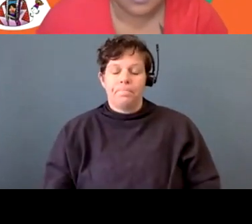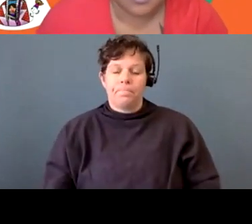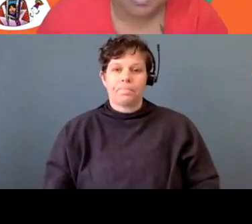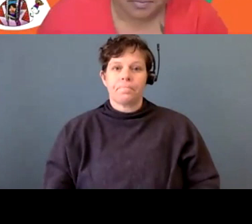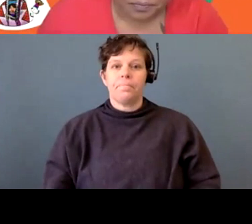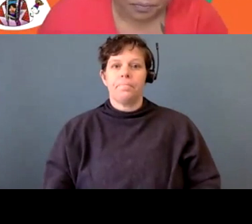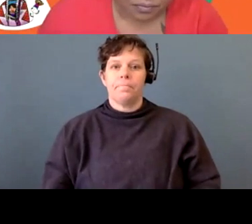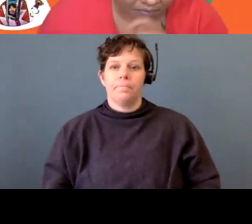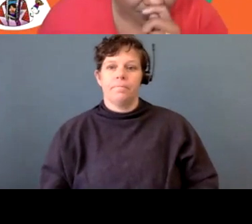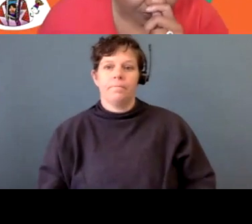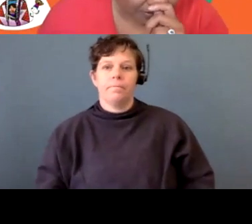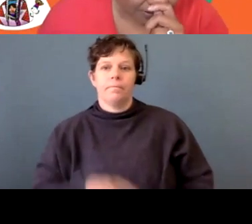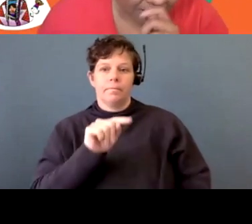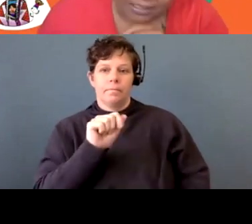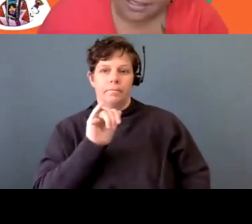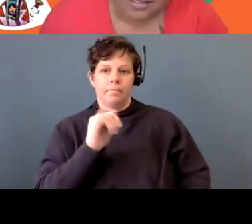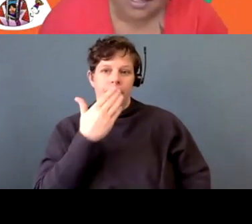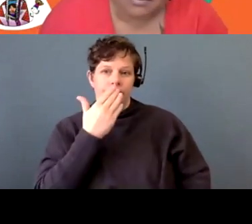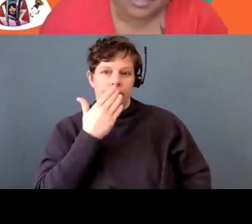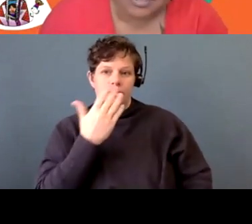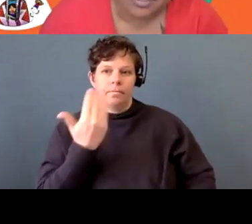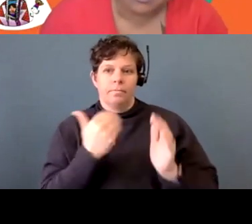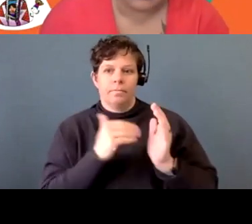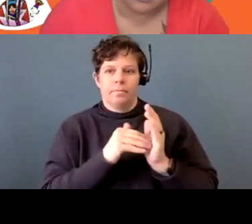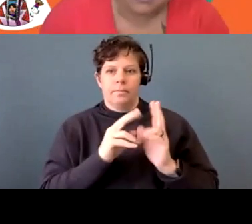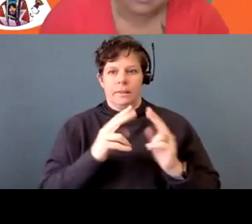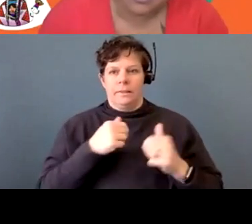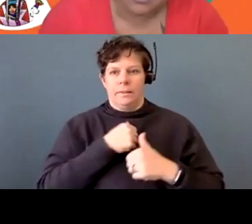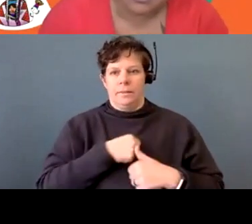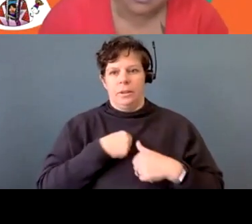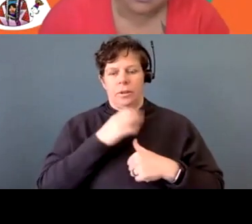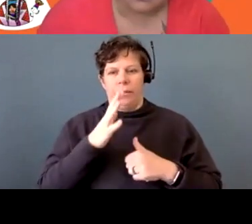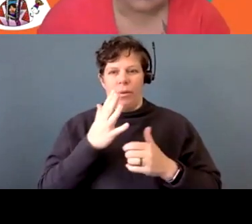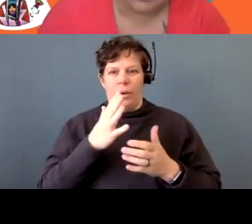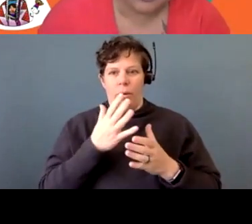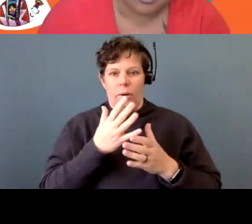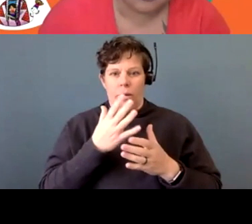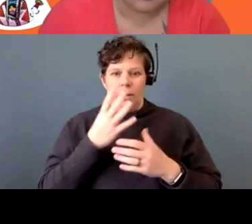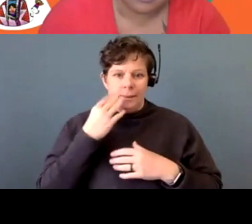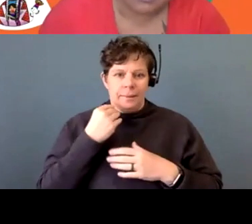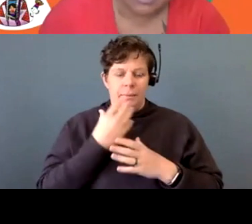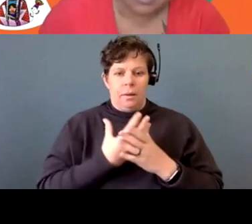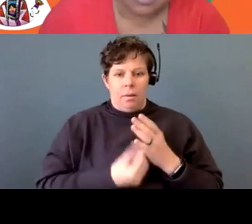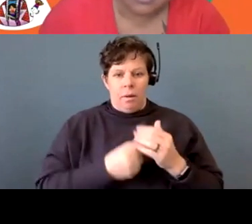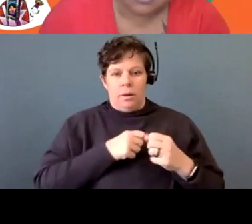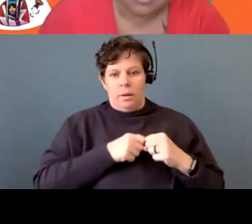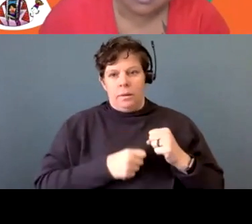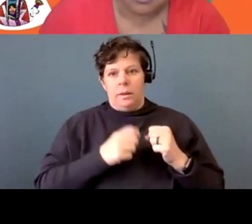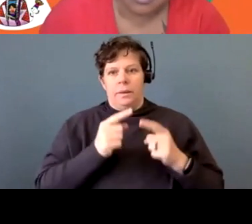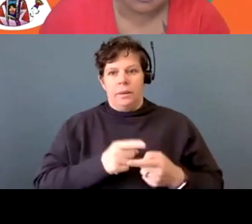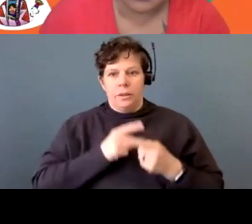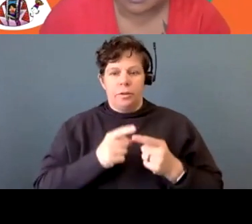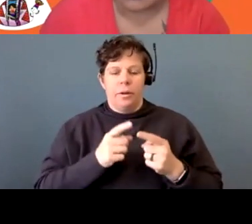Thank you. And again, I, I am very sorry for the loss and for the, for the struggle of having to navigate these